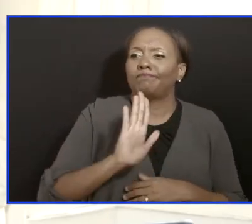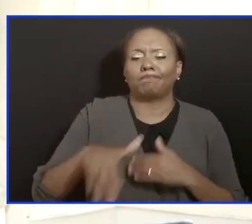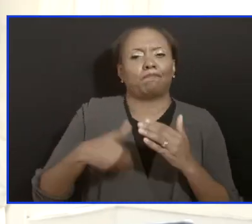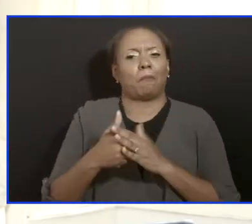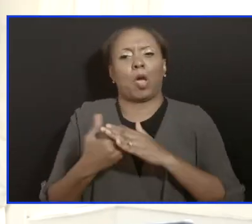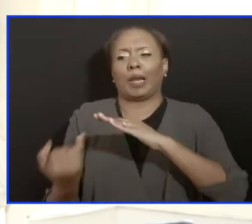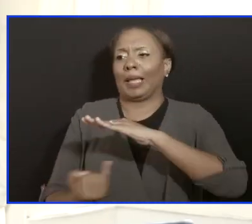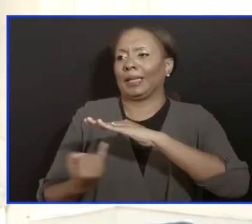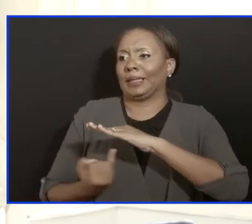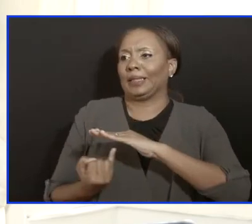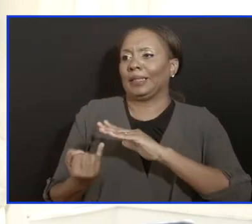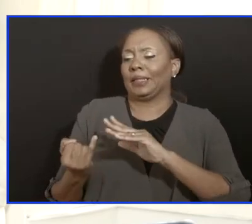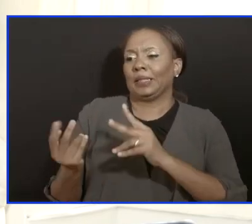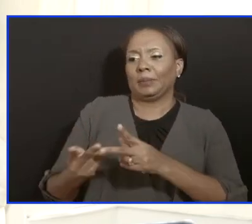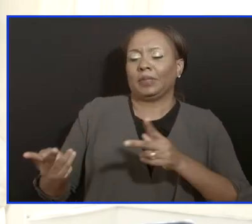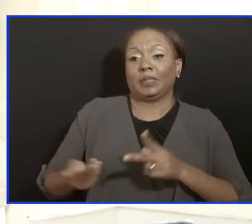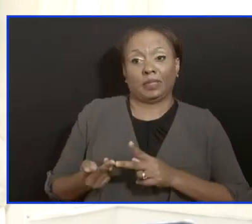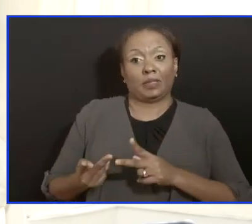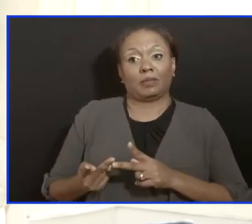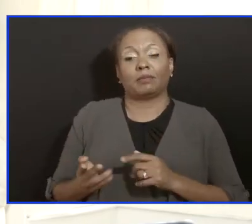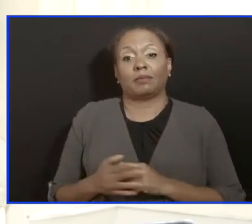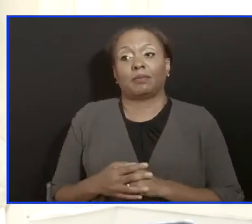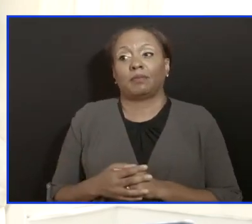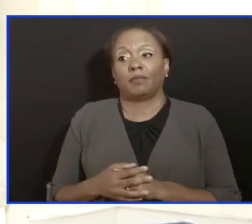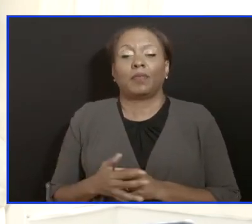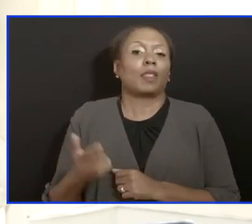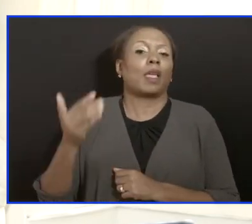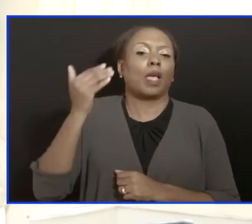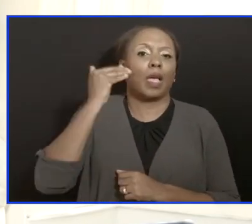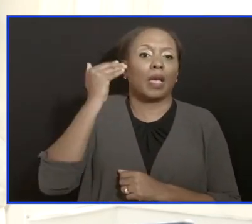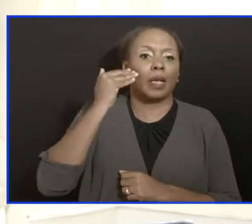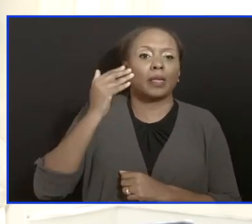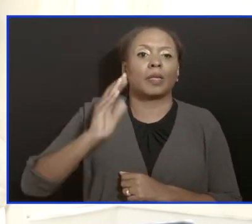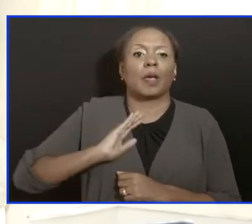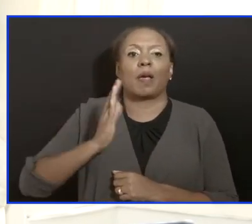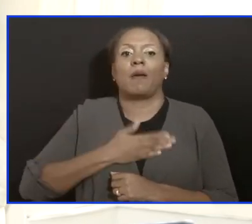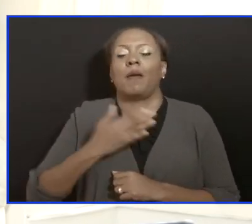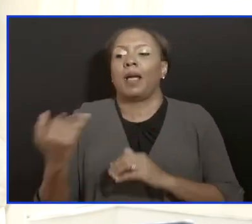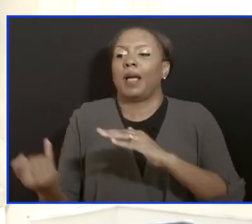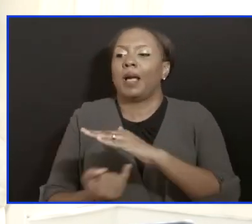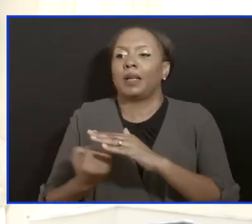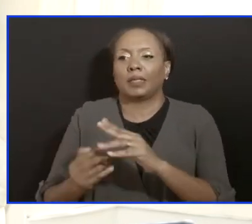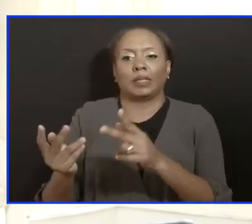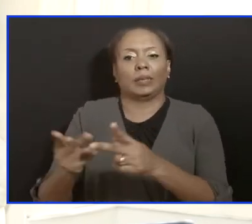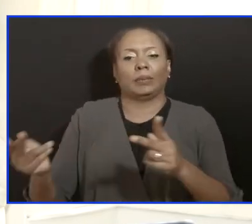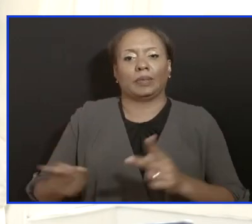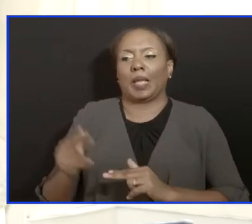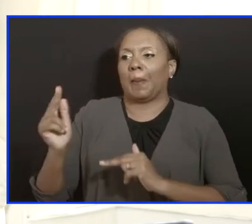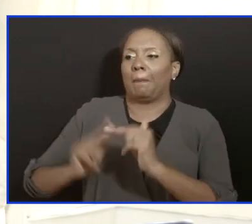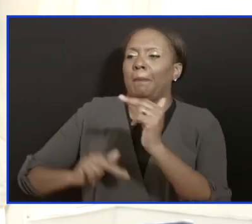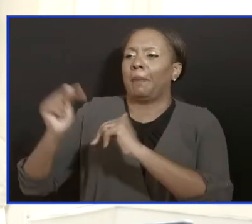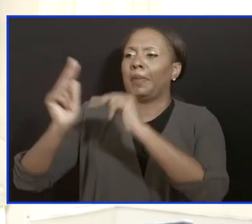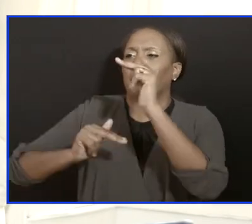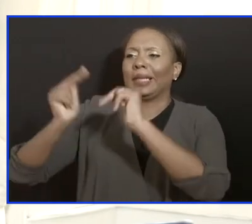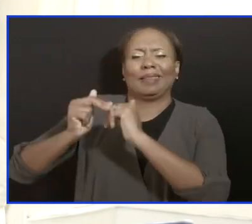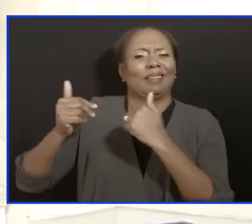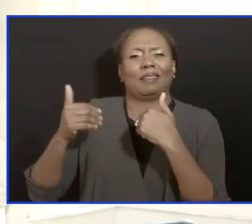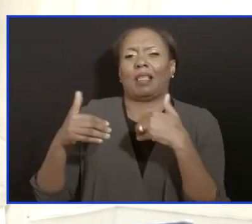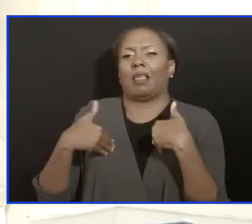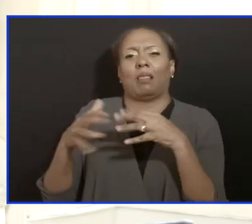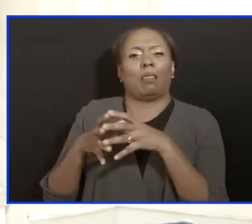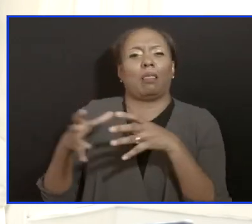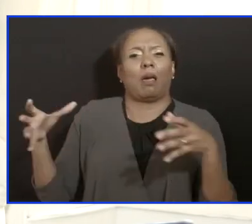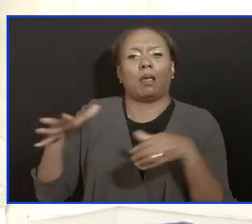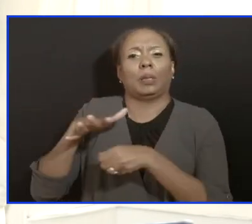including in our primary isolation unit, which I know has been under a lot of pressure, certainly in terms of modern